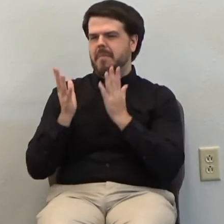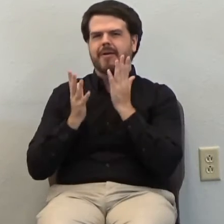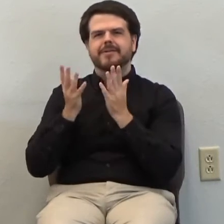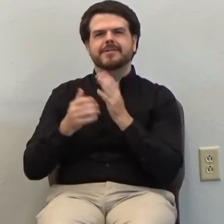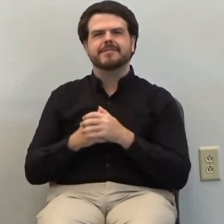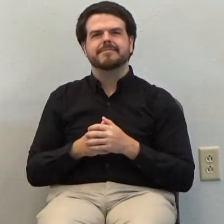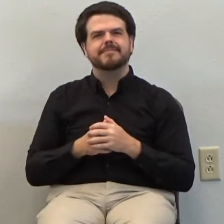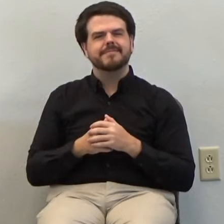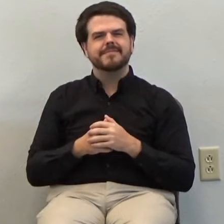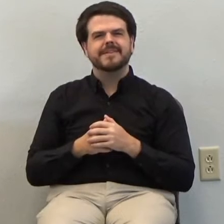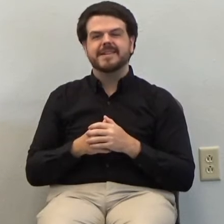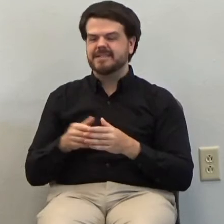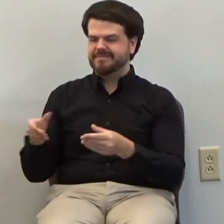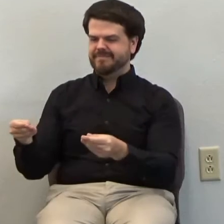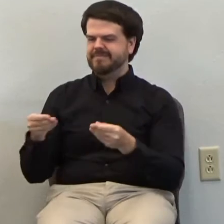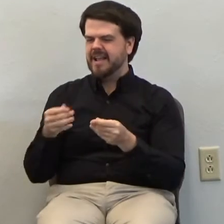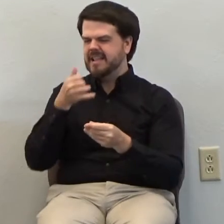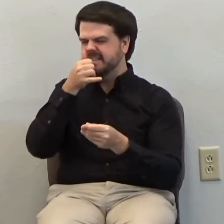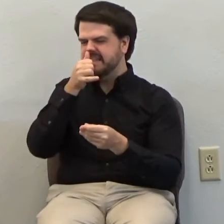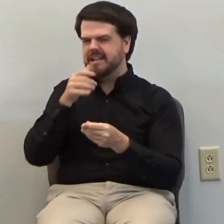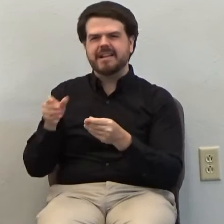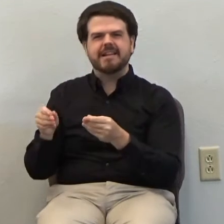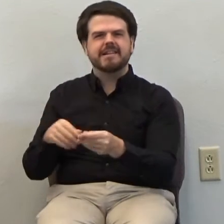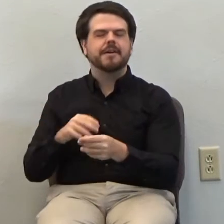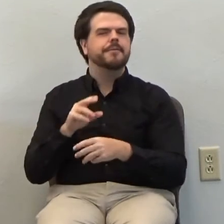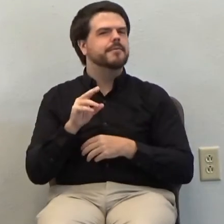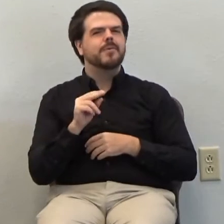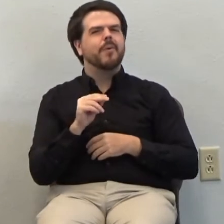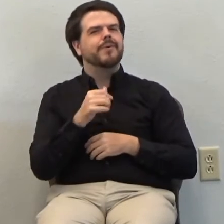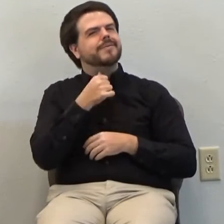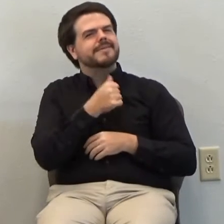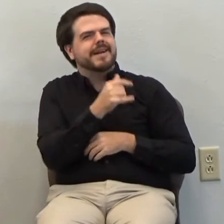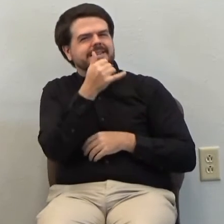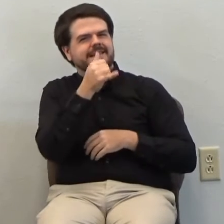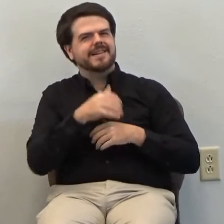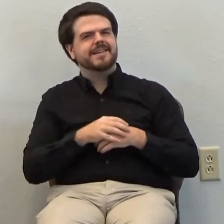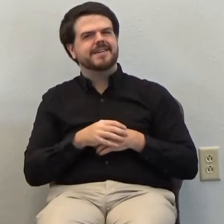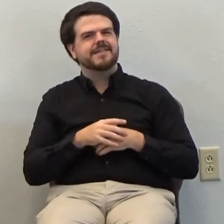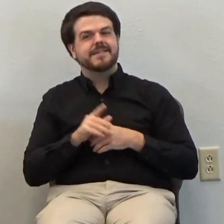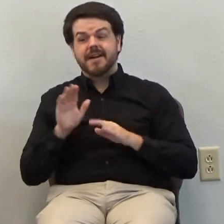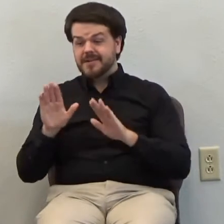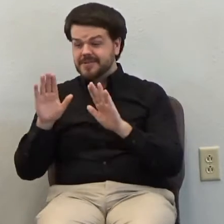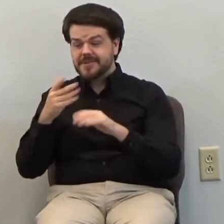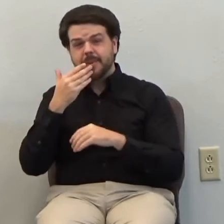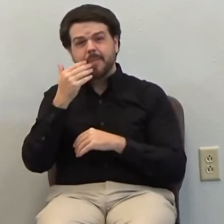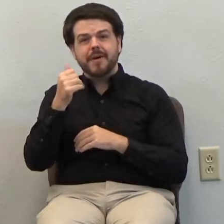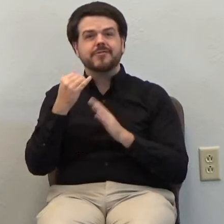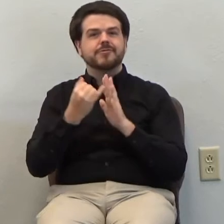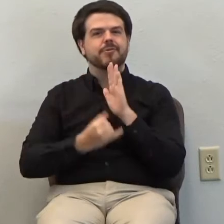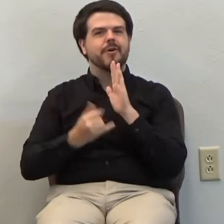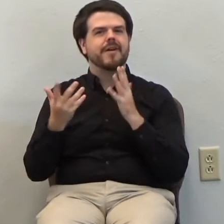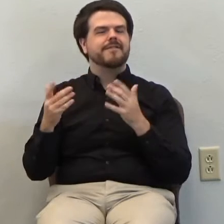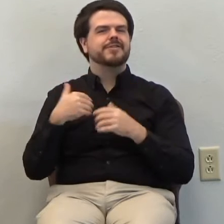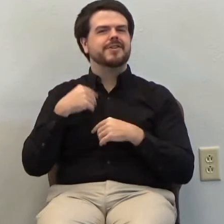I didn't say that's really silly. It wasn't silly. It was the best drawing I have ever seen.